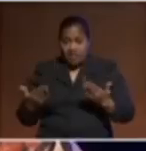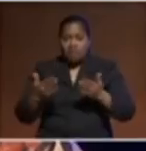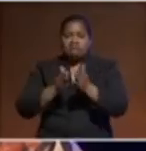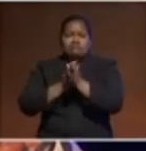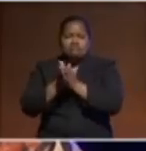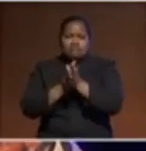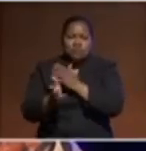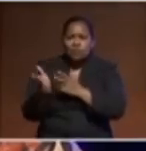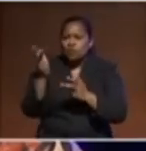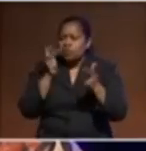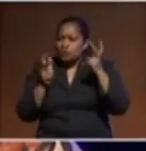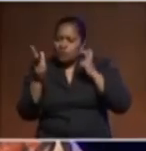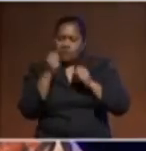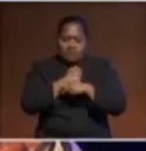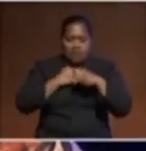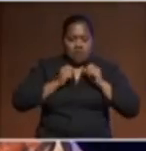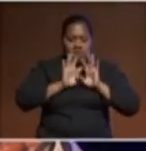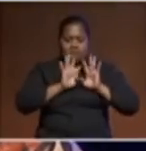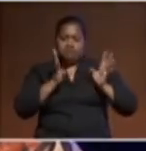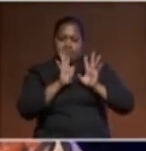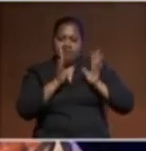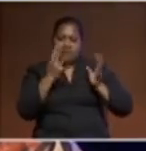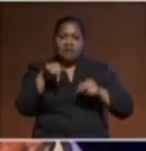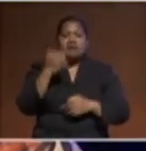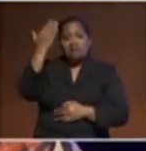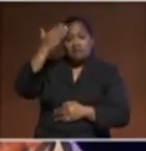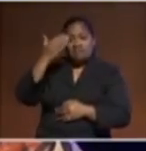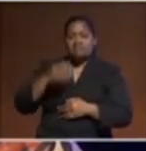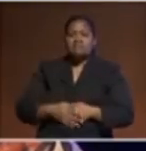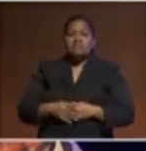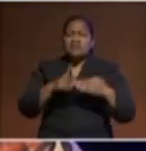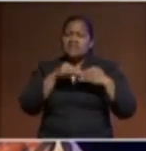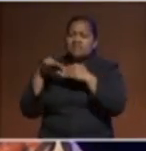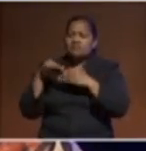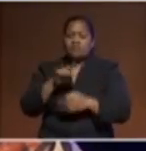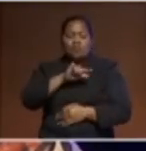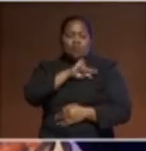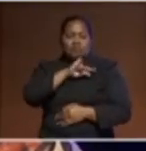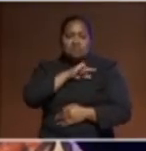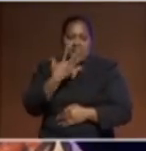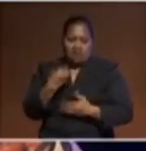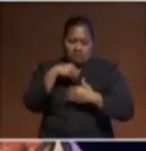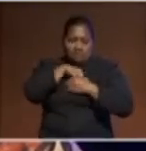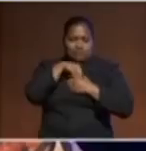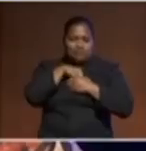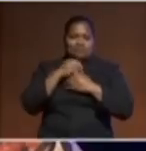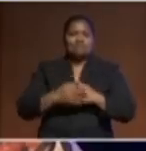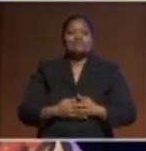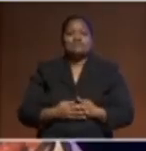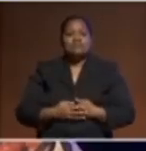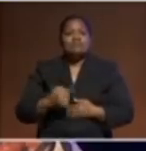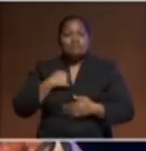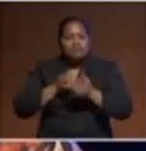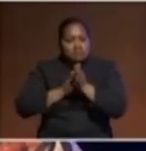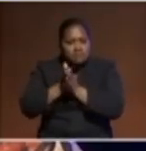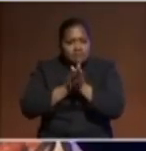political journeys of our panelists this evening and the leadership qualities they hold dear. I also look forward to